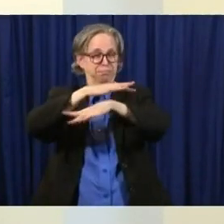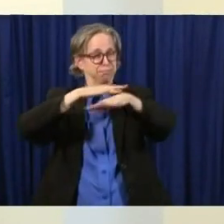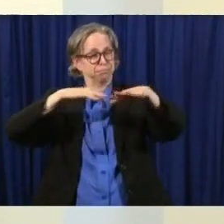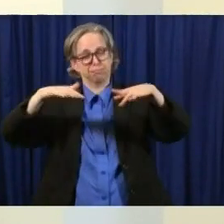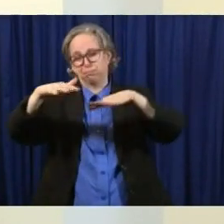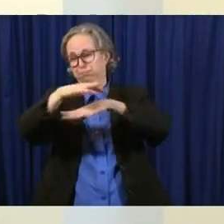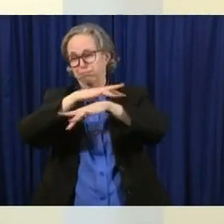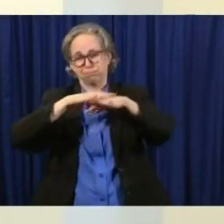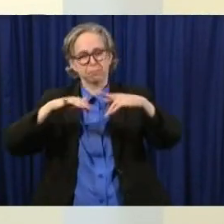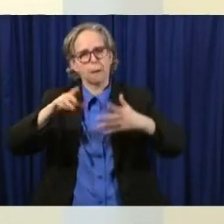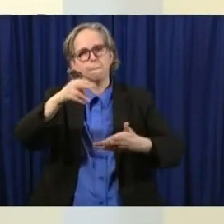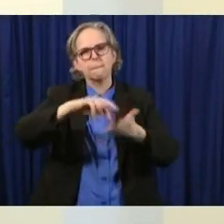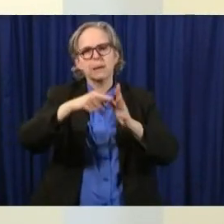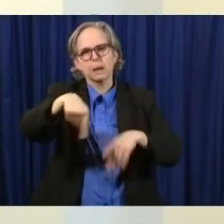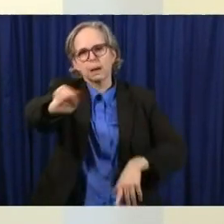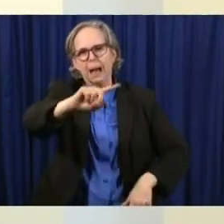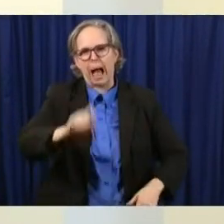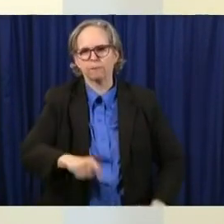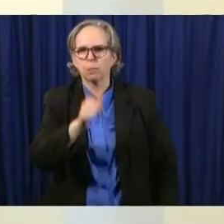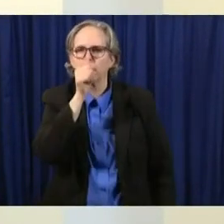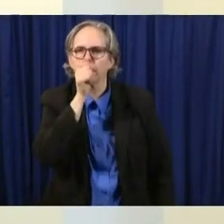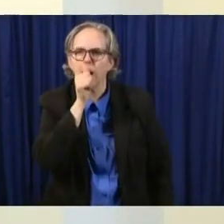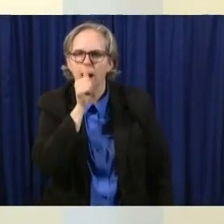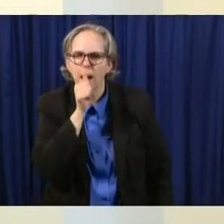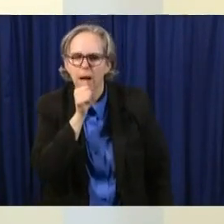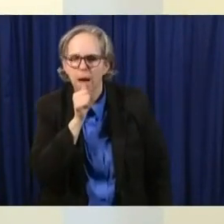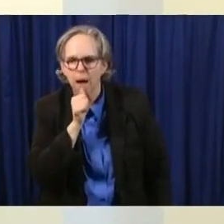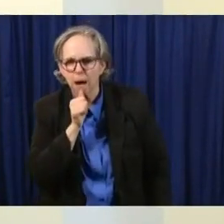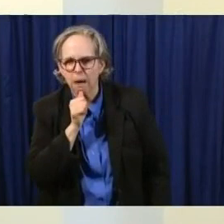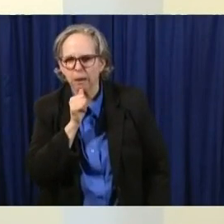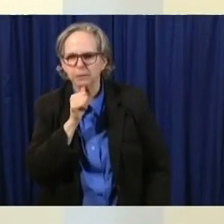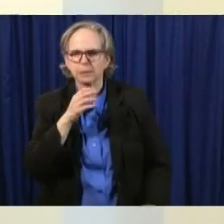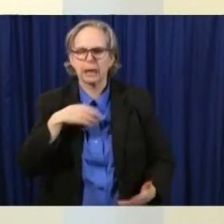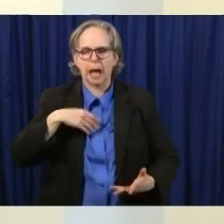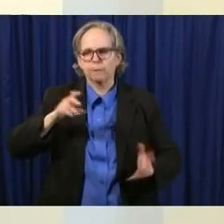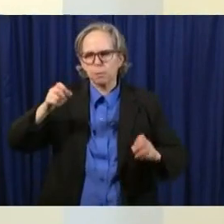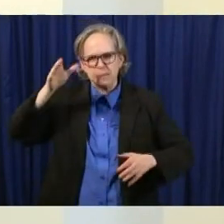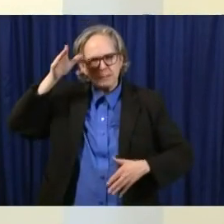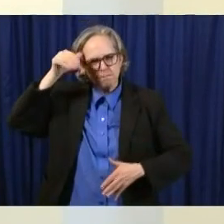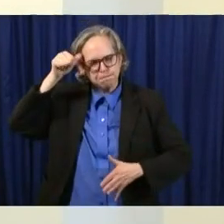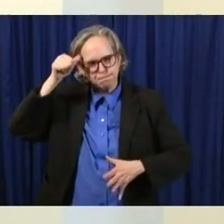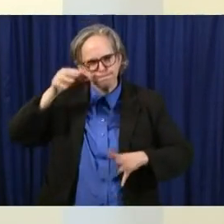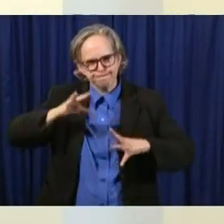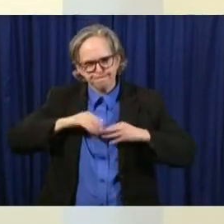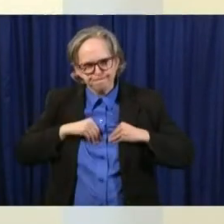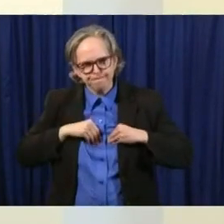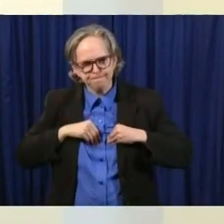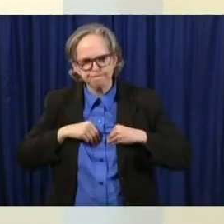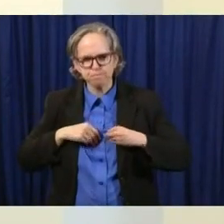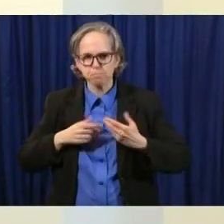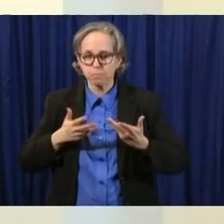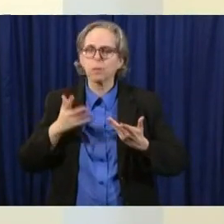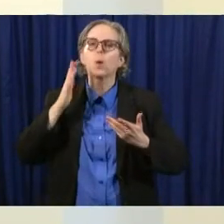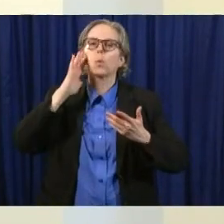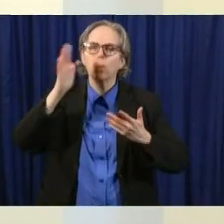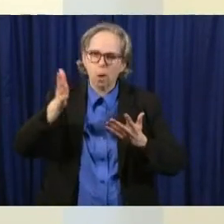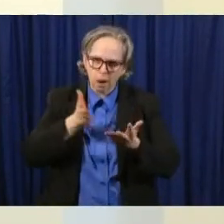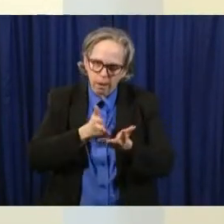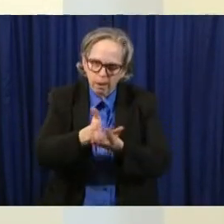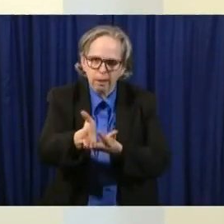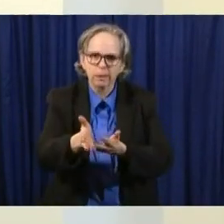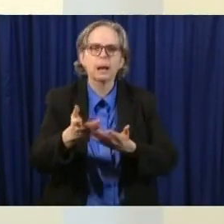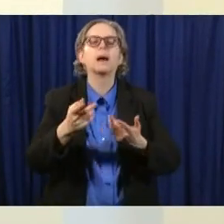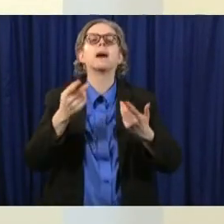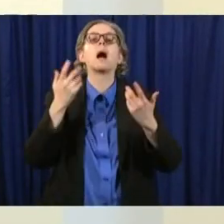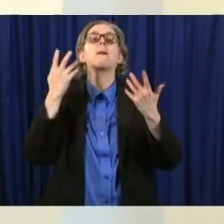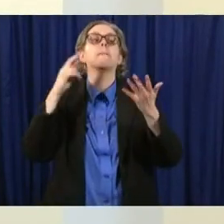patience um but if we do it well we'll get there faster and we'll do it better and we'll save more people in the process